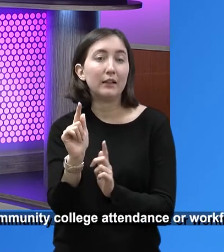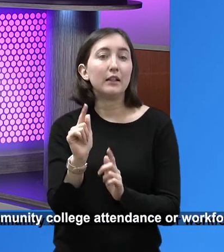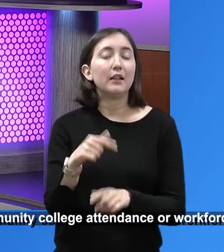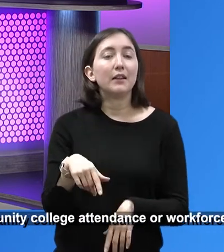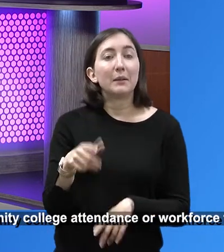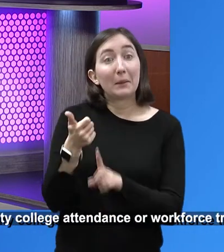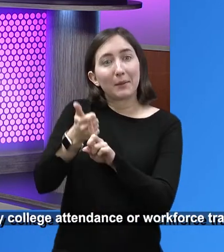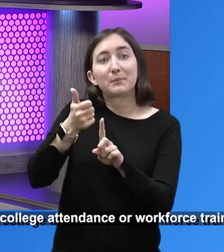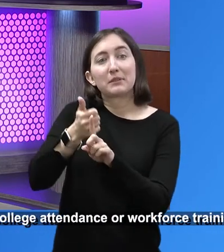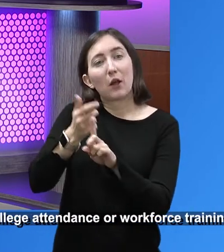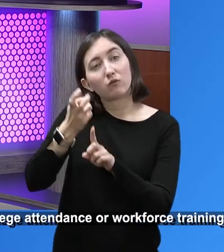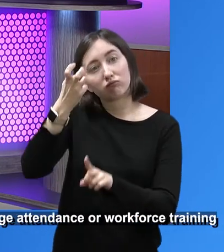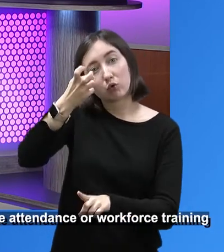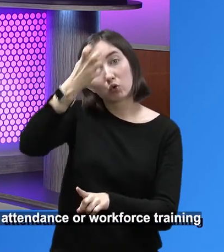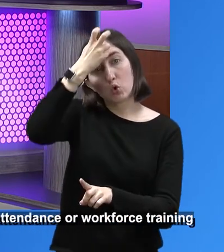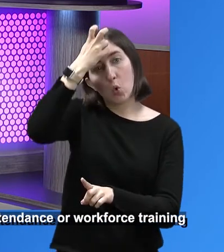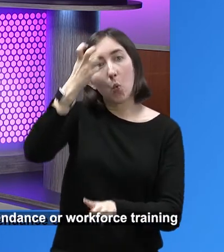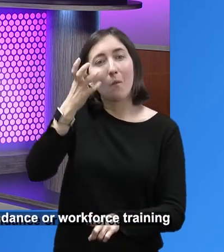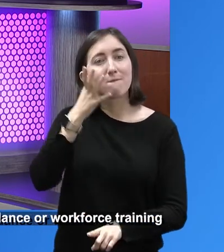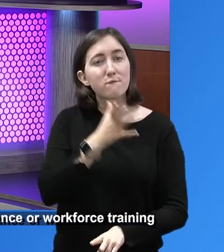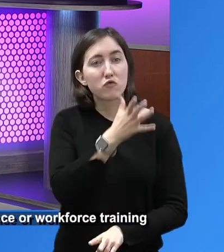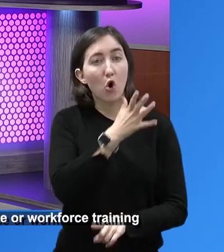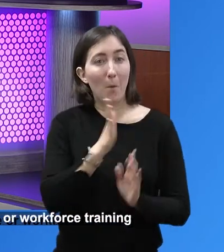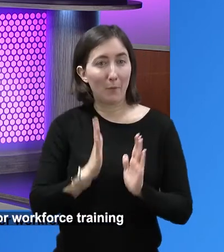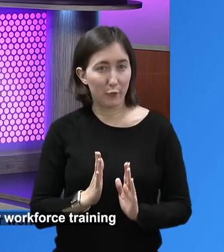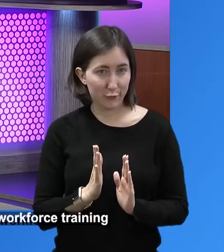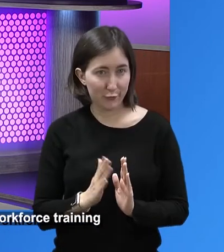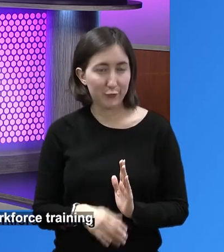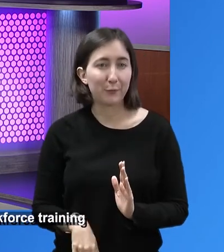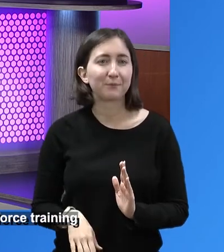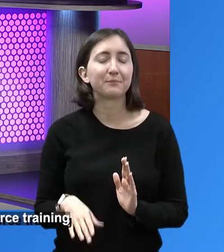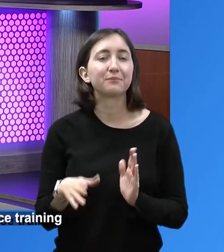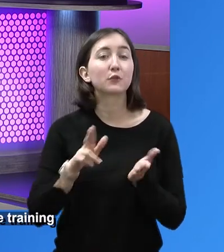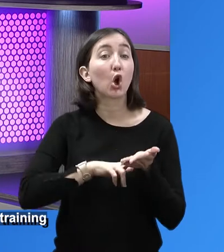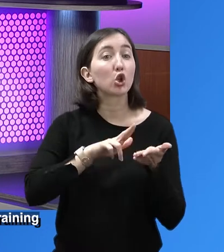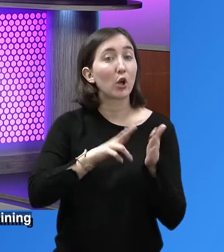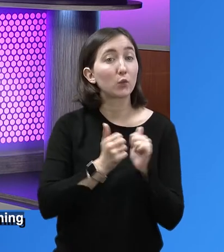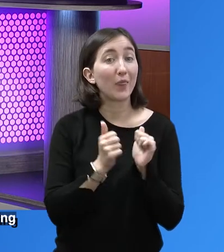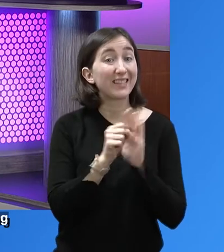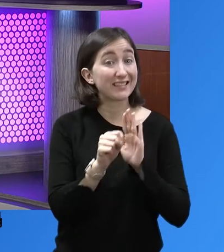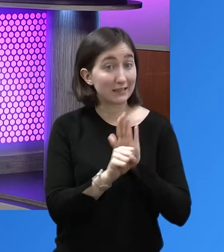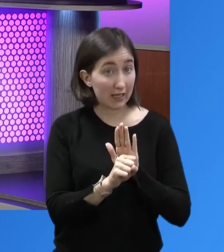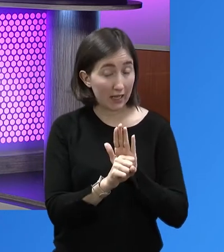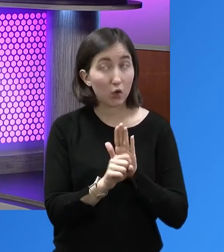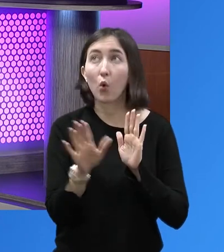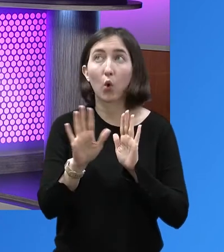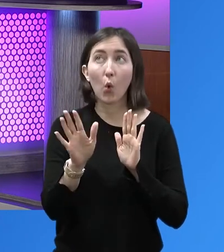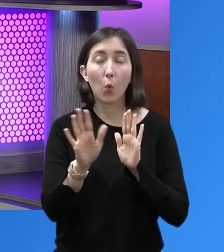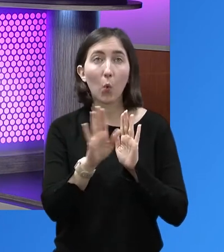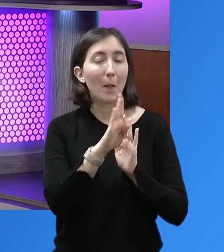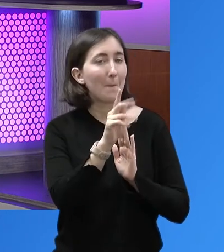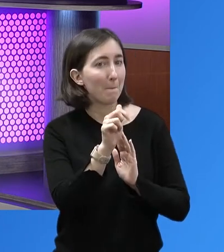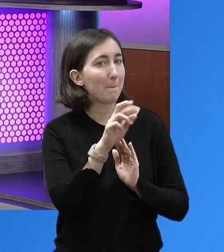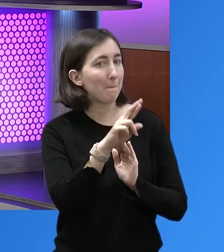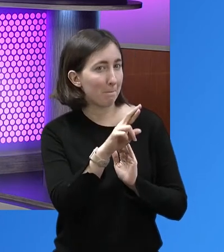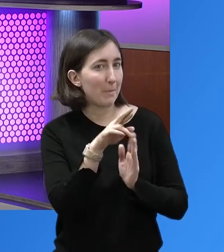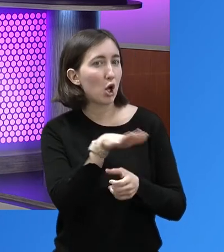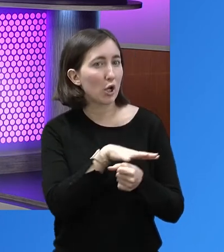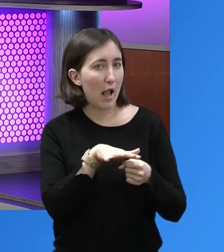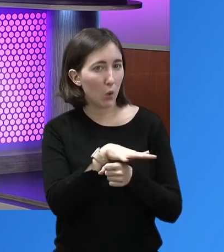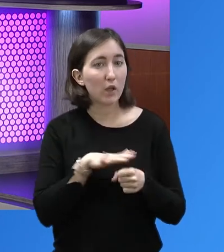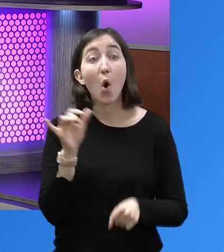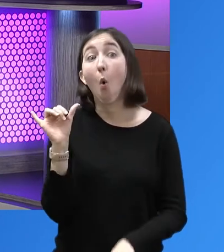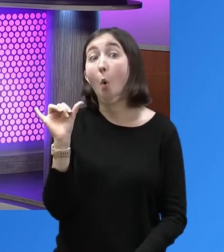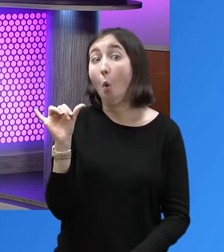collateral. And that was an interesting business though, wasn't it? Yes. He bought goats. He's goat farmer. Goat farmer, right. And didn't he have a contract with the